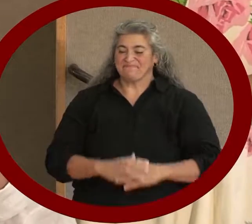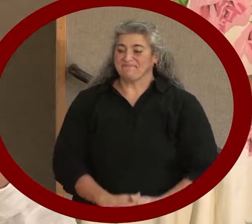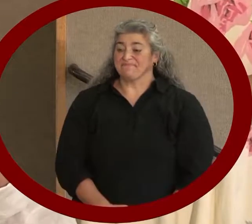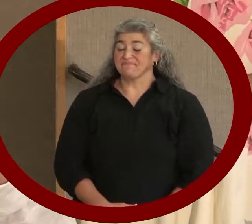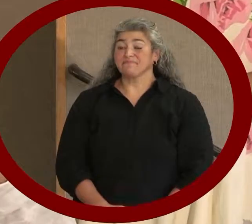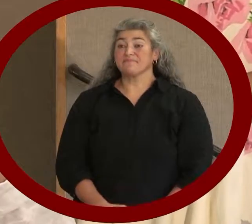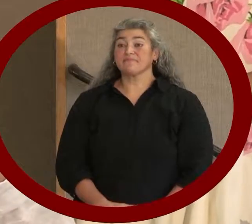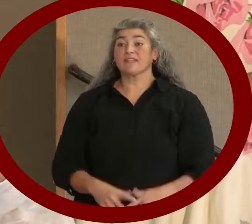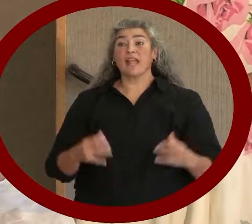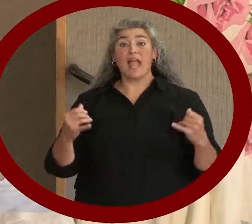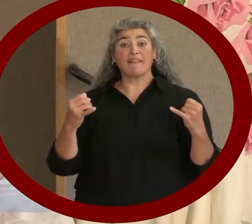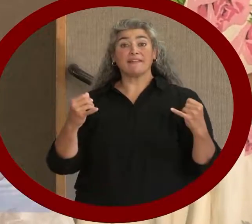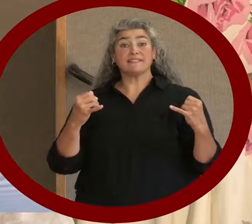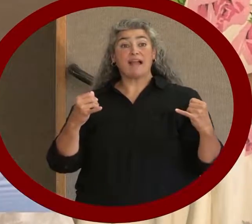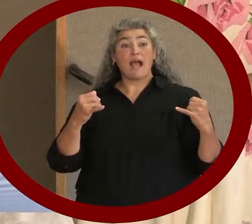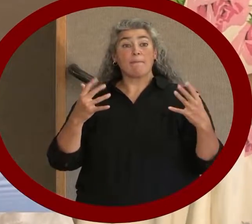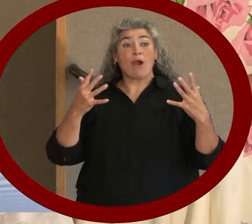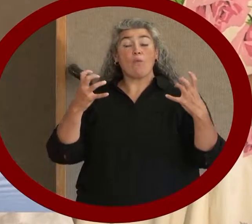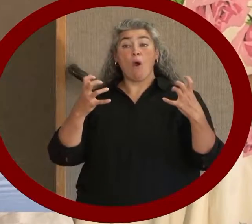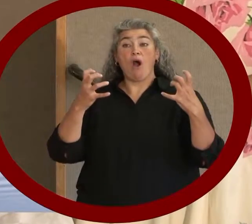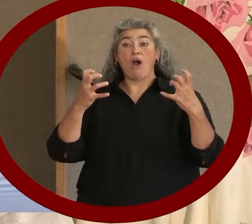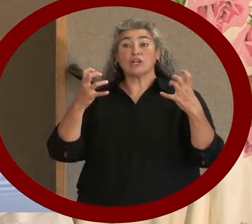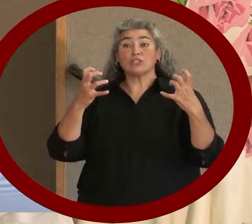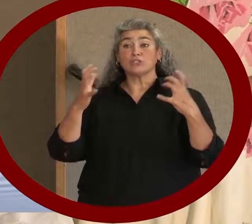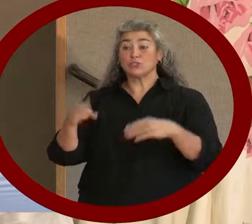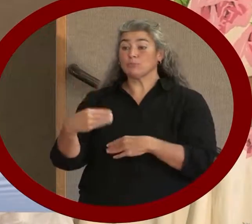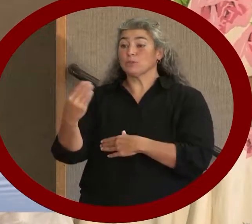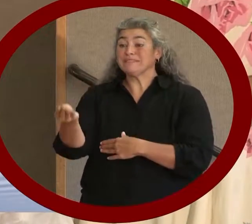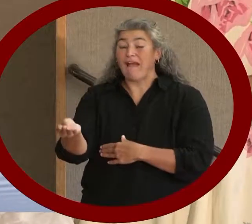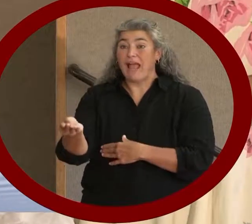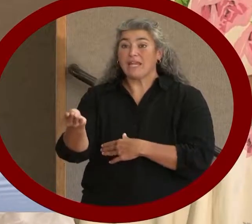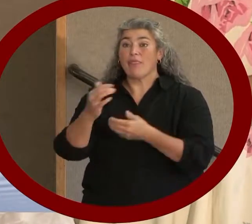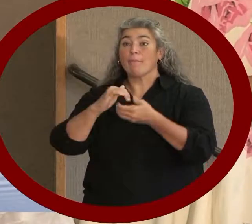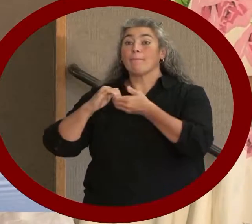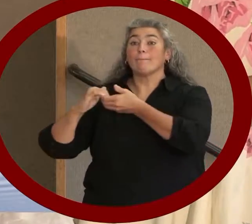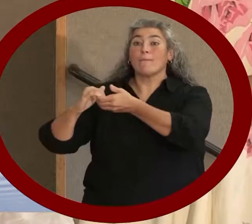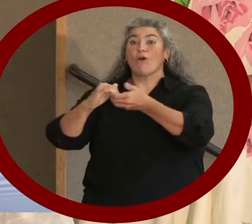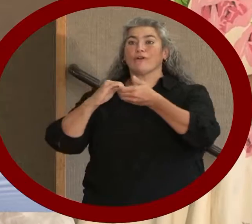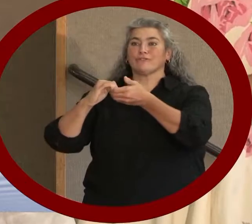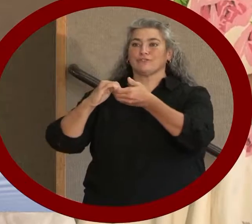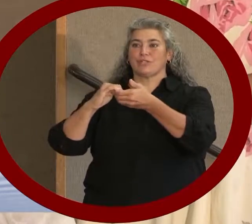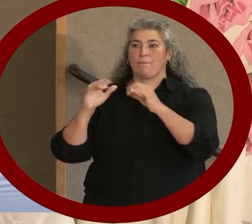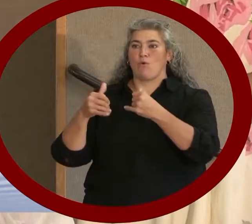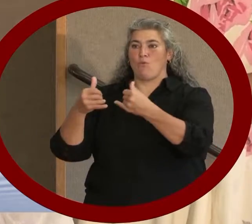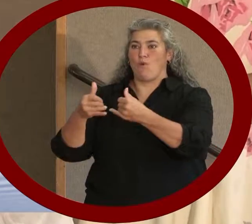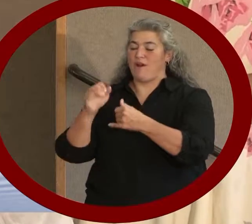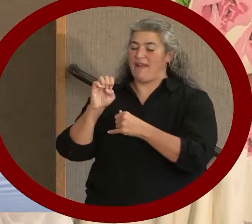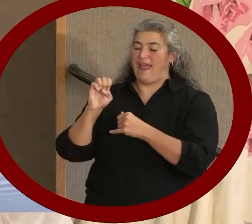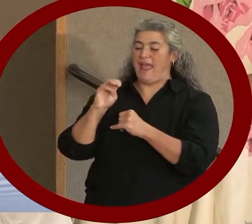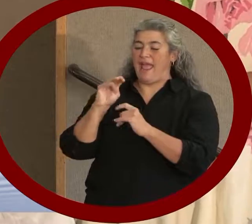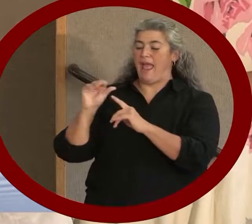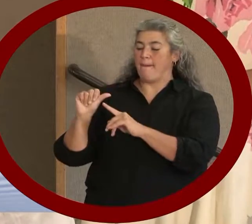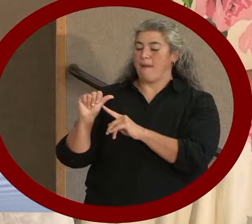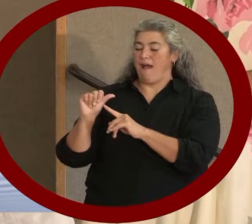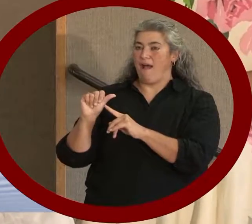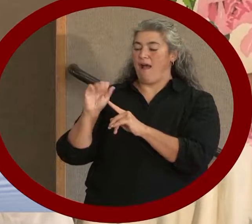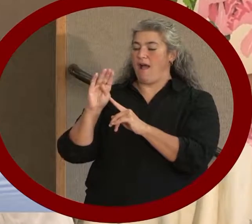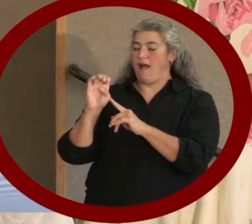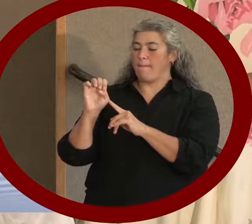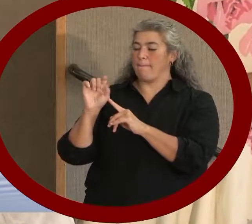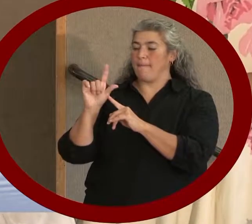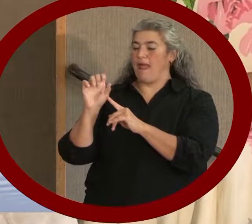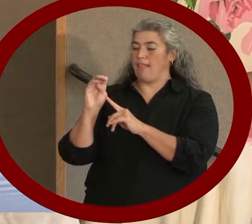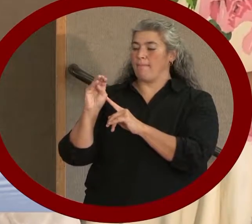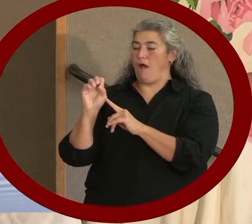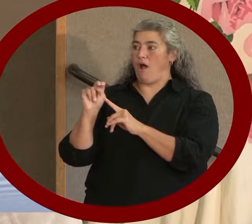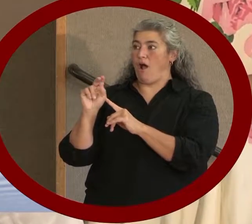At this time, we would like to present a special partnership award to Emma Belmont, Transit Coordinator for